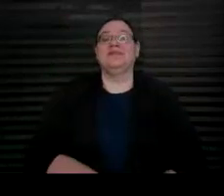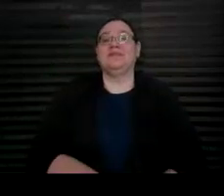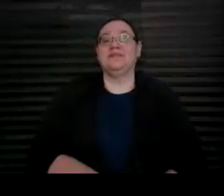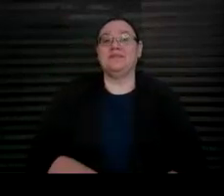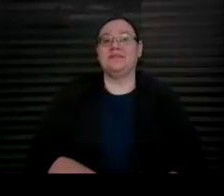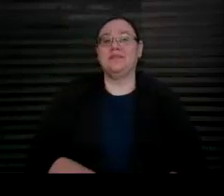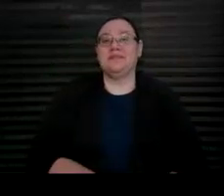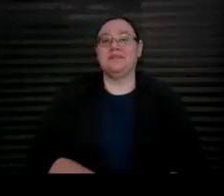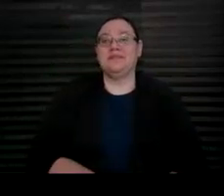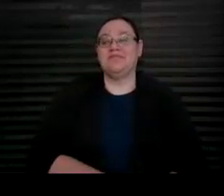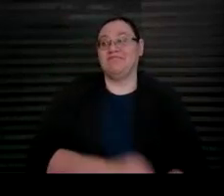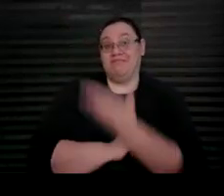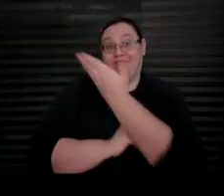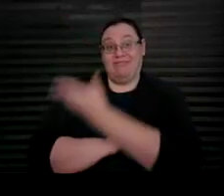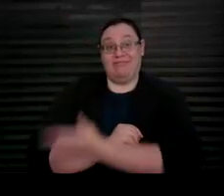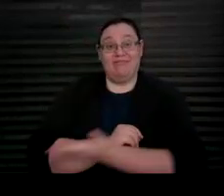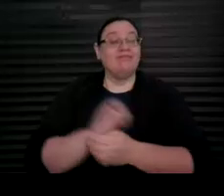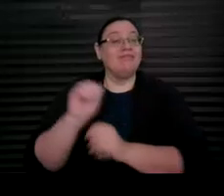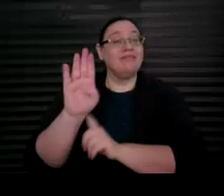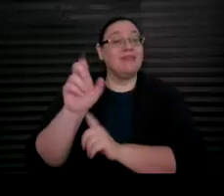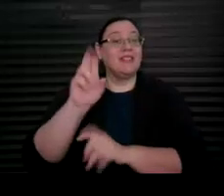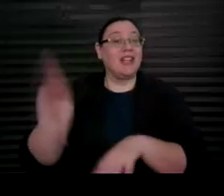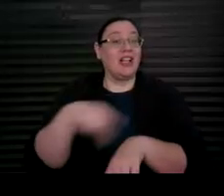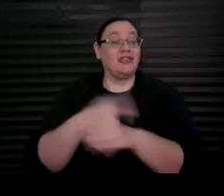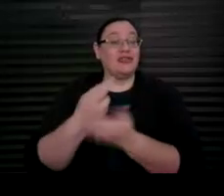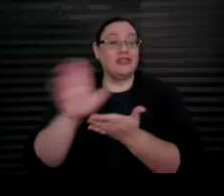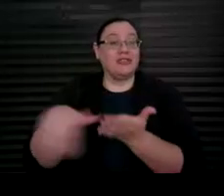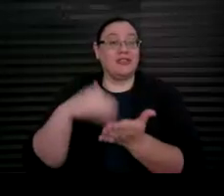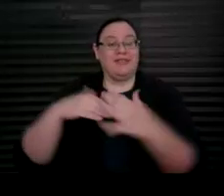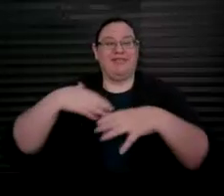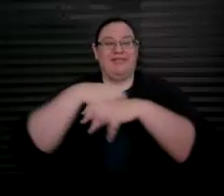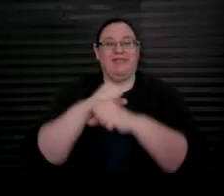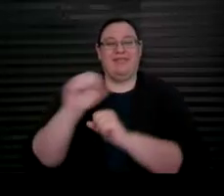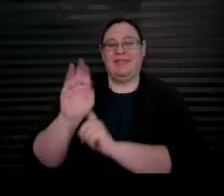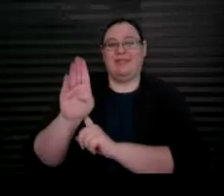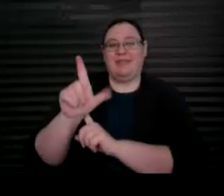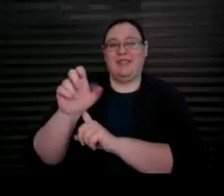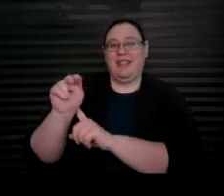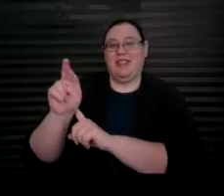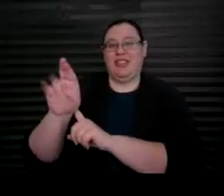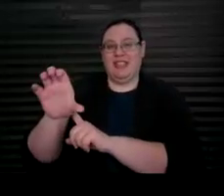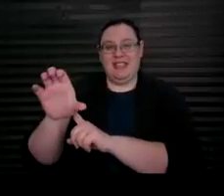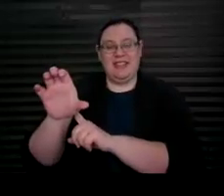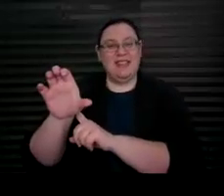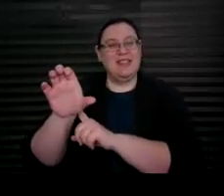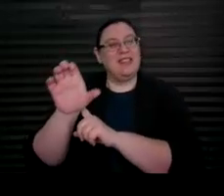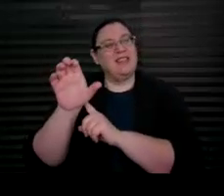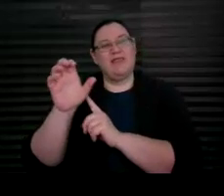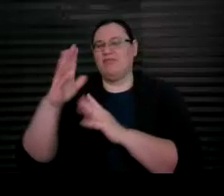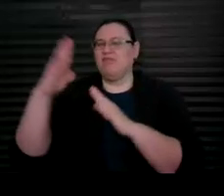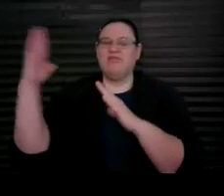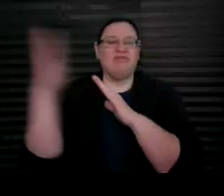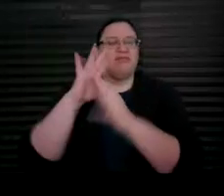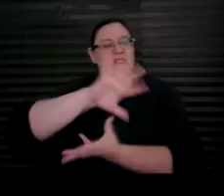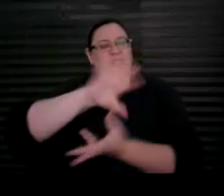The ABLE National Resource Center is the leading comprehensive source of